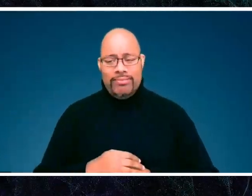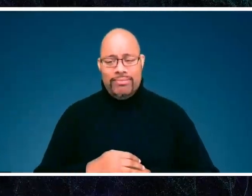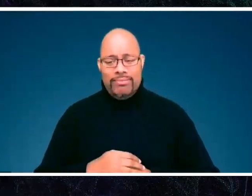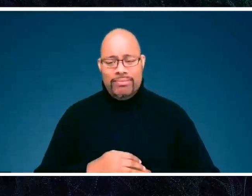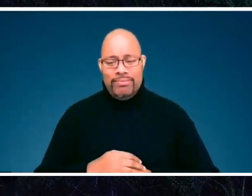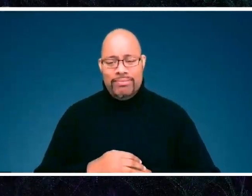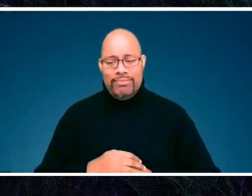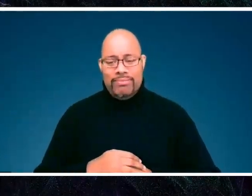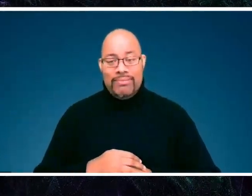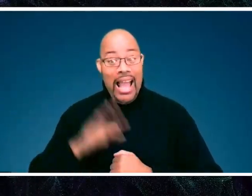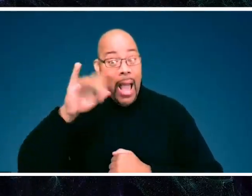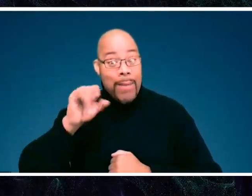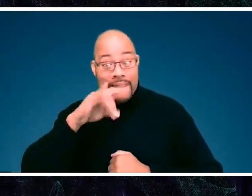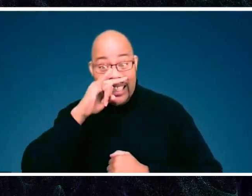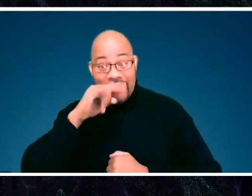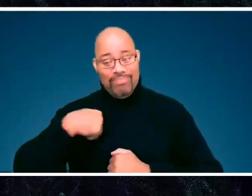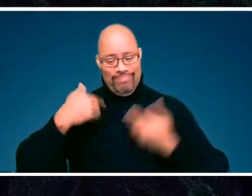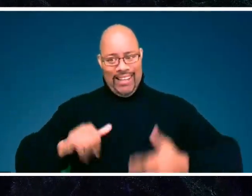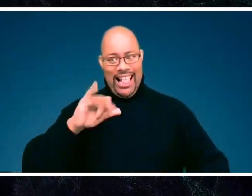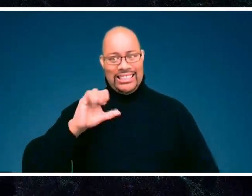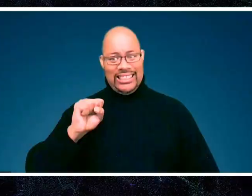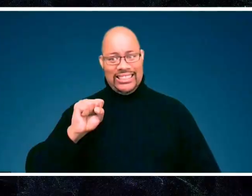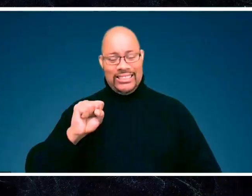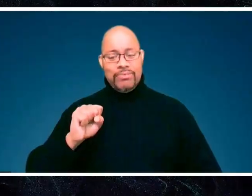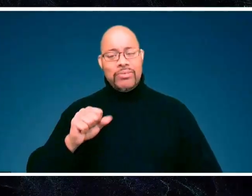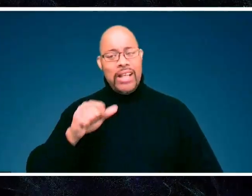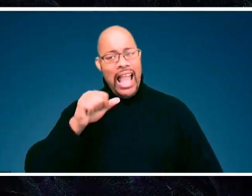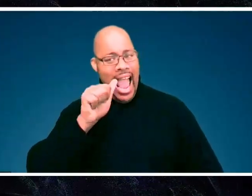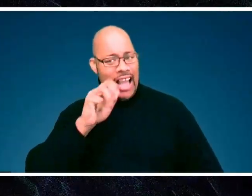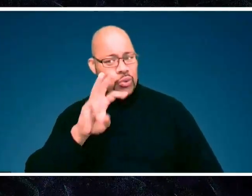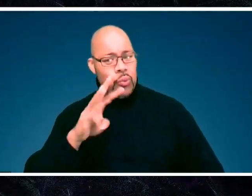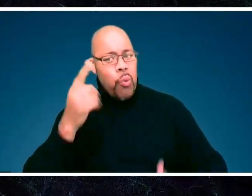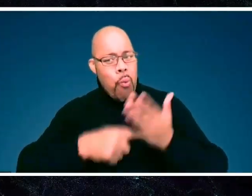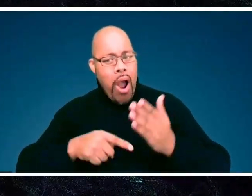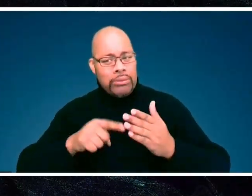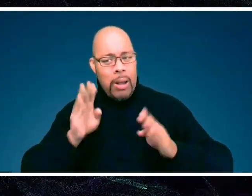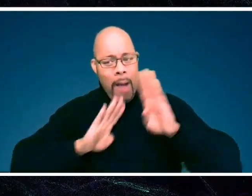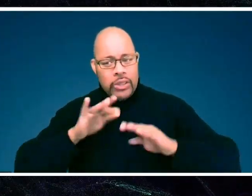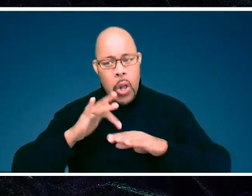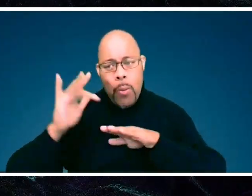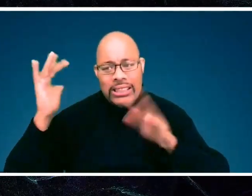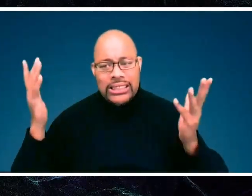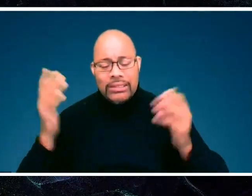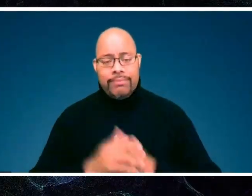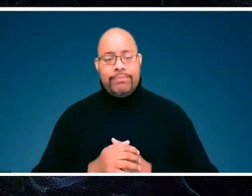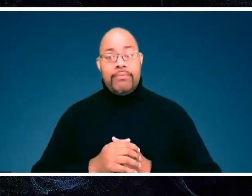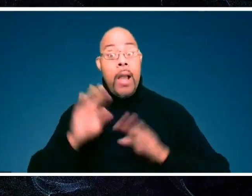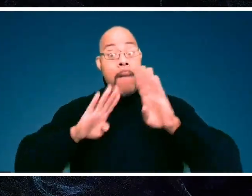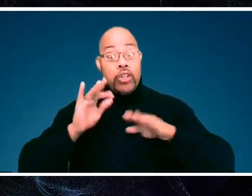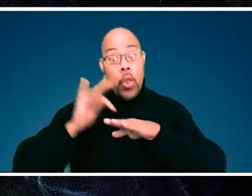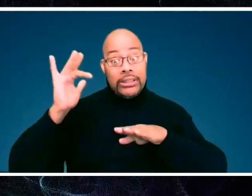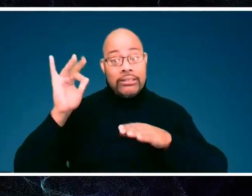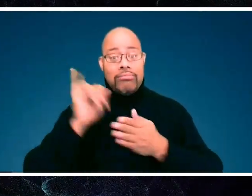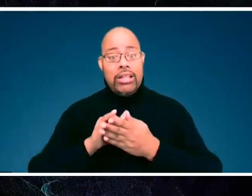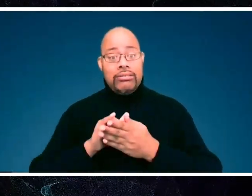Hey BIMS Kids, it's Alexis here. So Andrew, what is bioluminescence? So Alexis, bioluminescence is simply